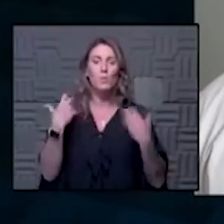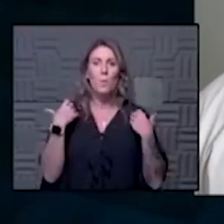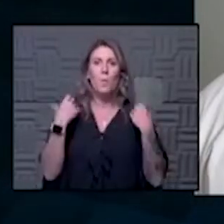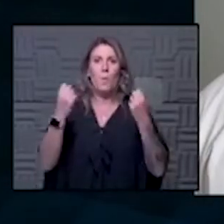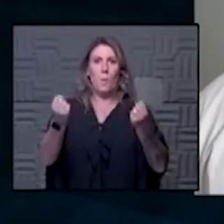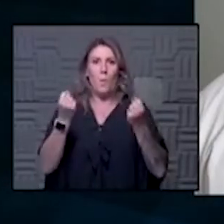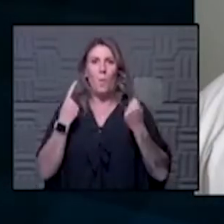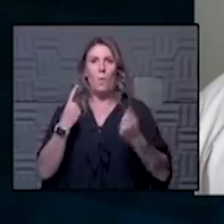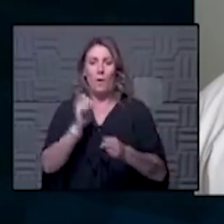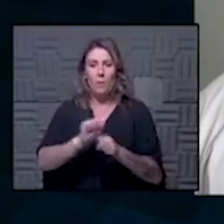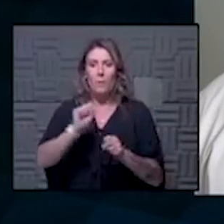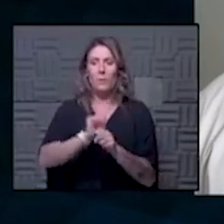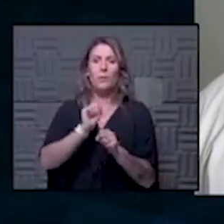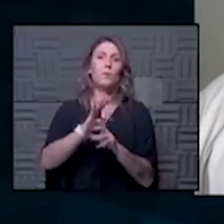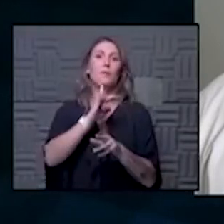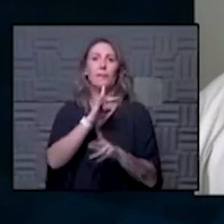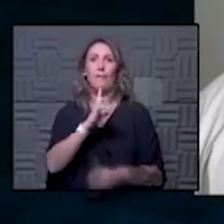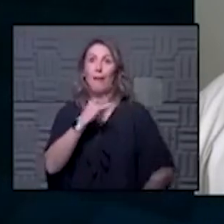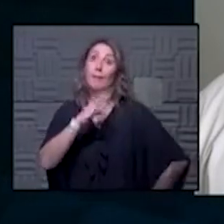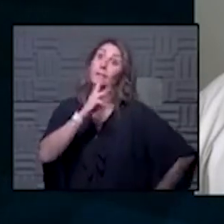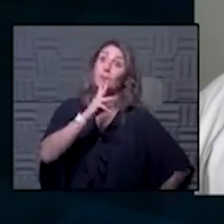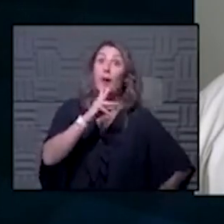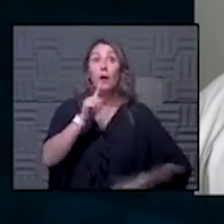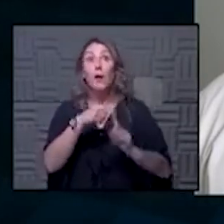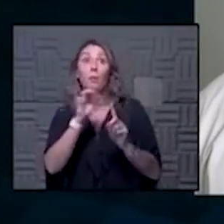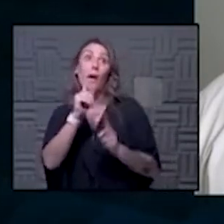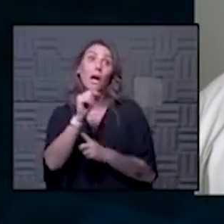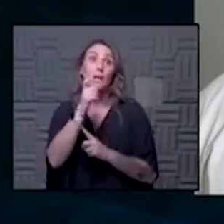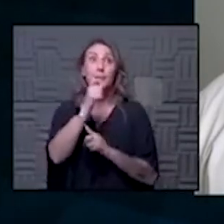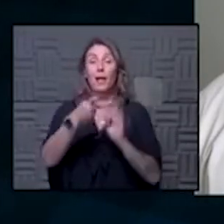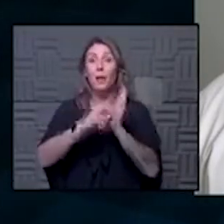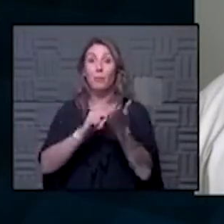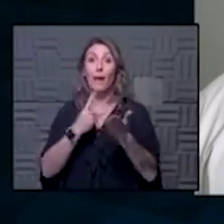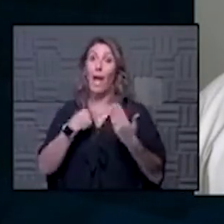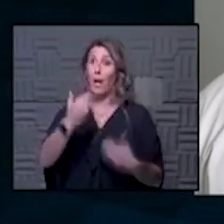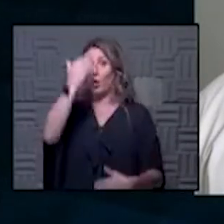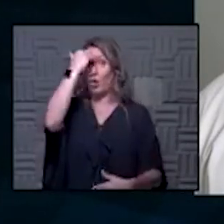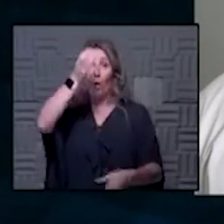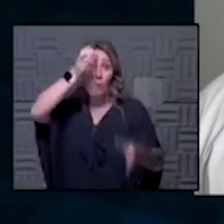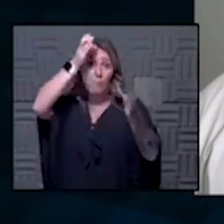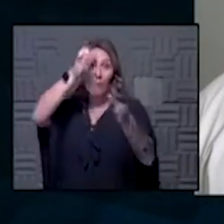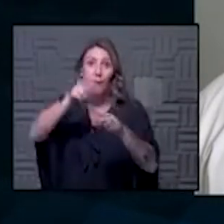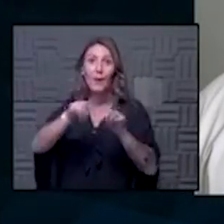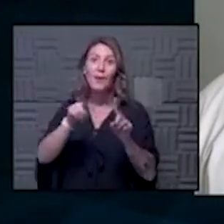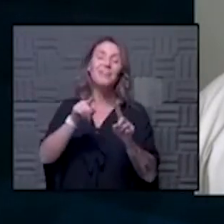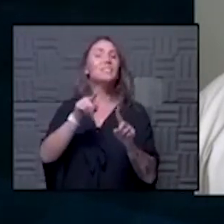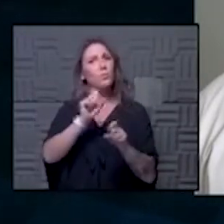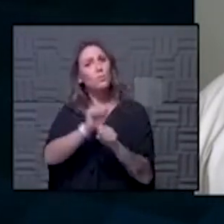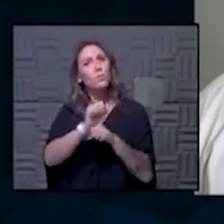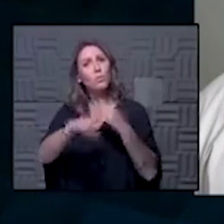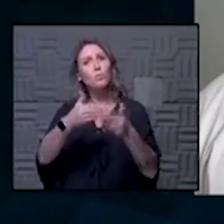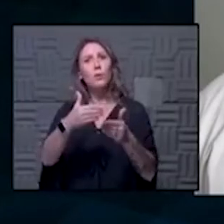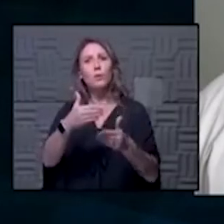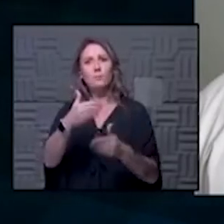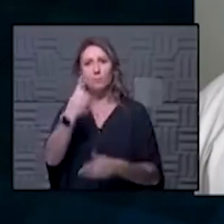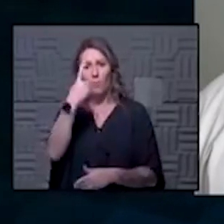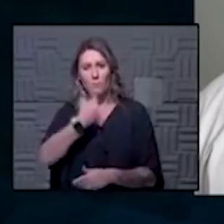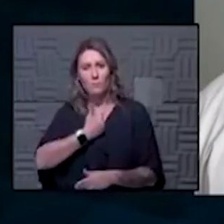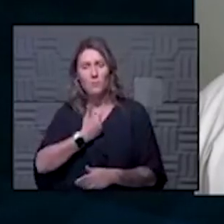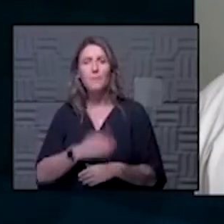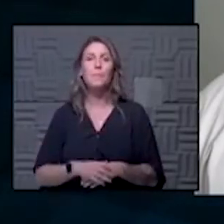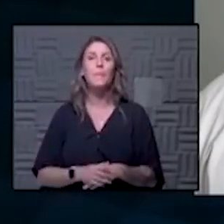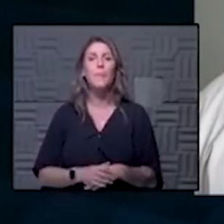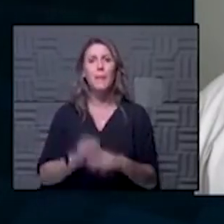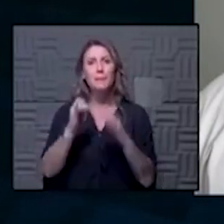just because i talk about it doesn't mean i know exactly how to do it all you know it's the work in progress for me too um so i i think what